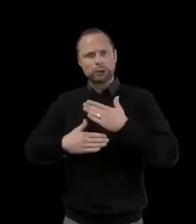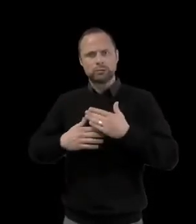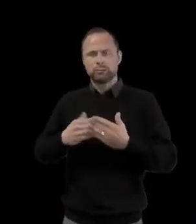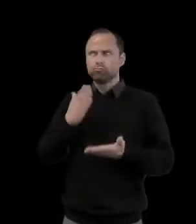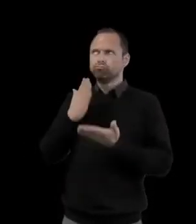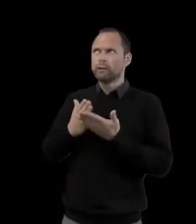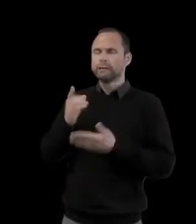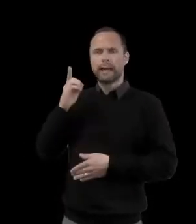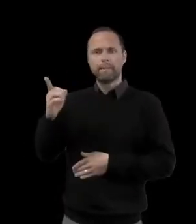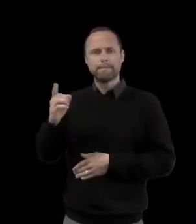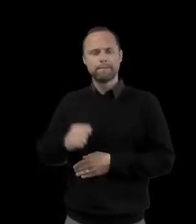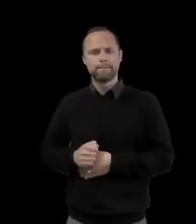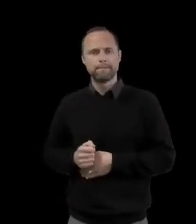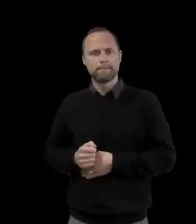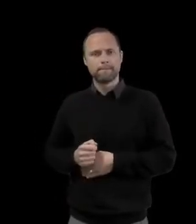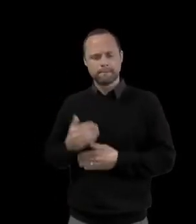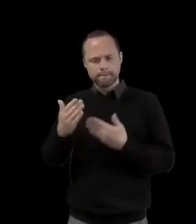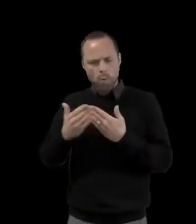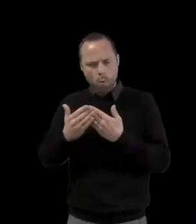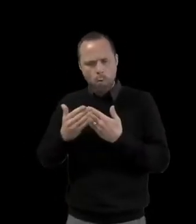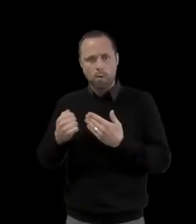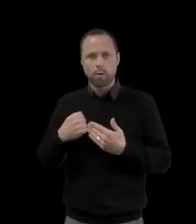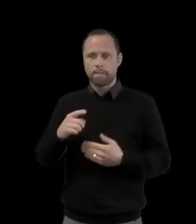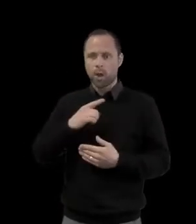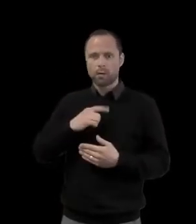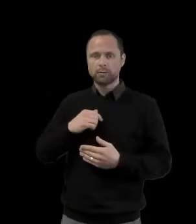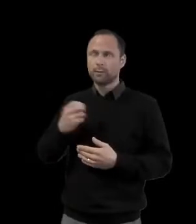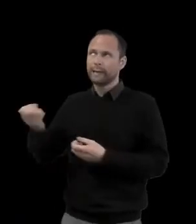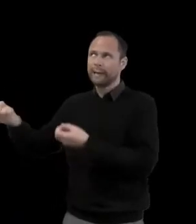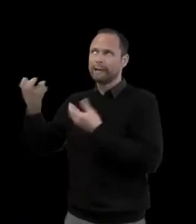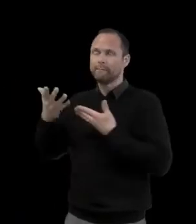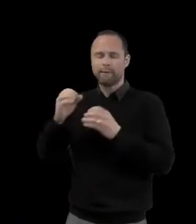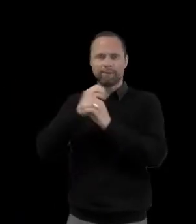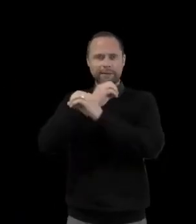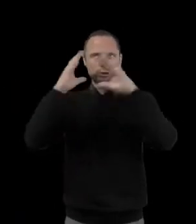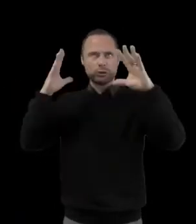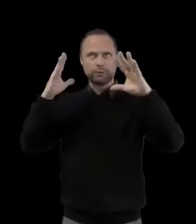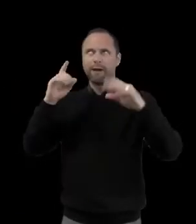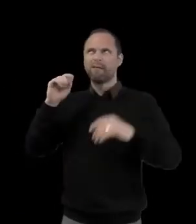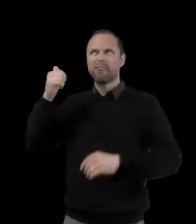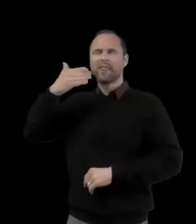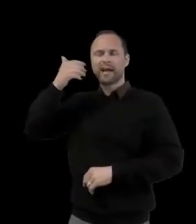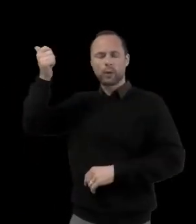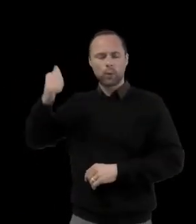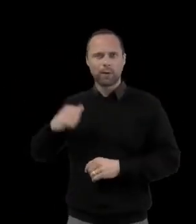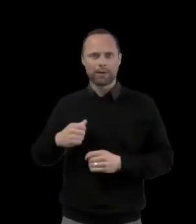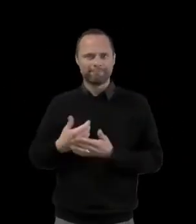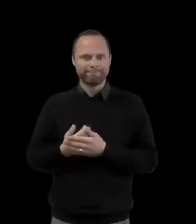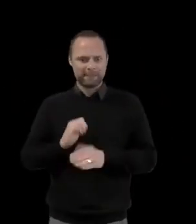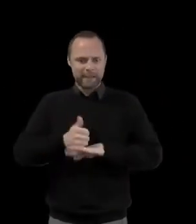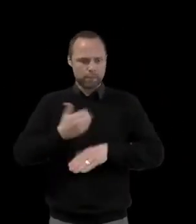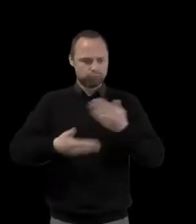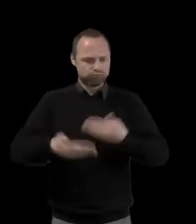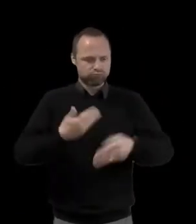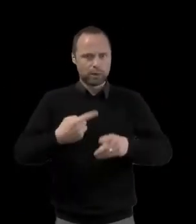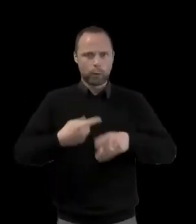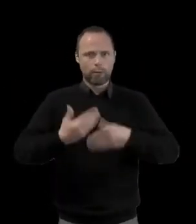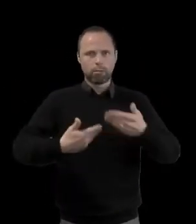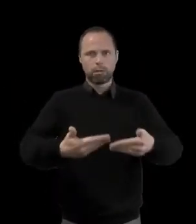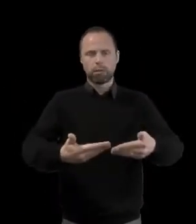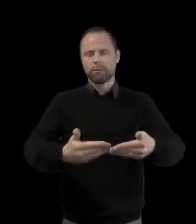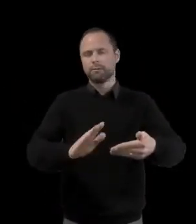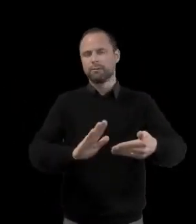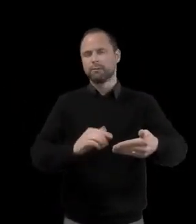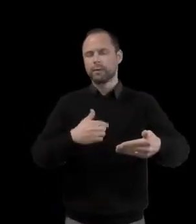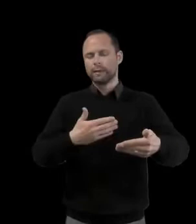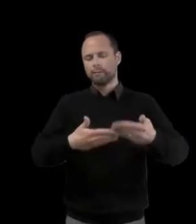it's really easy to find your legs running before you've even been given the real release to